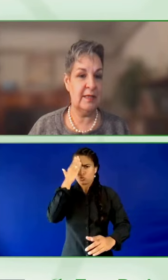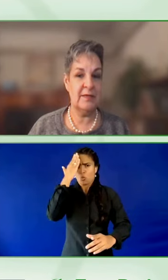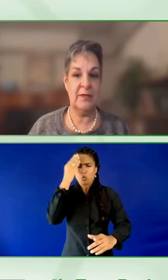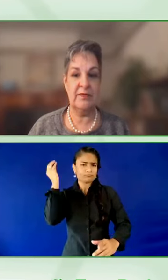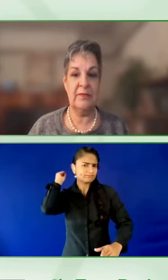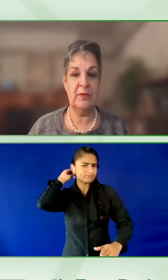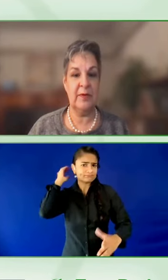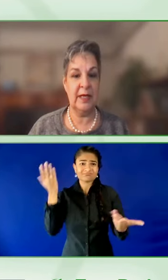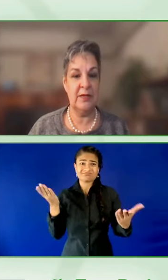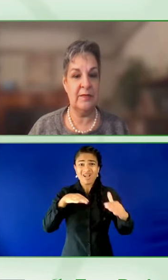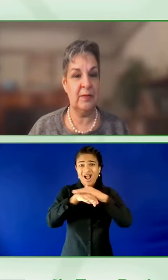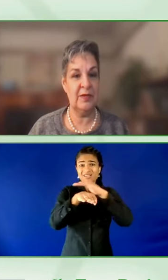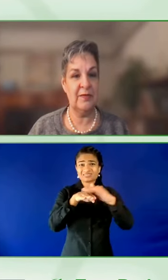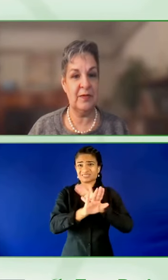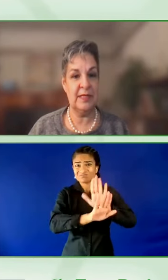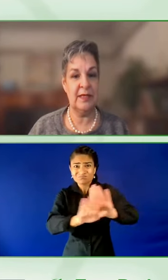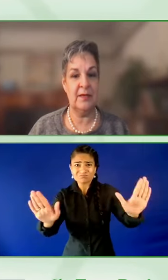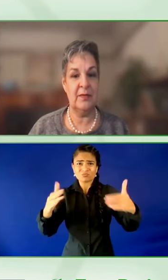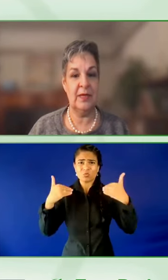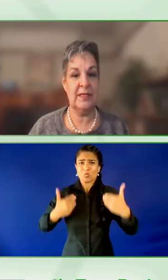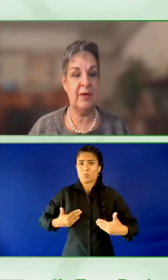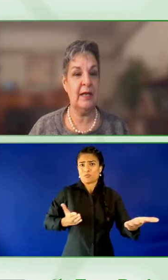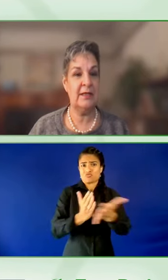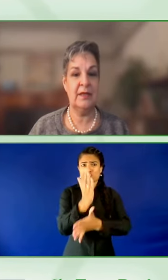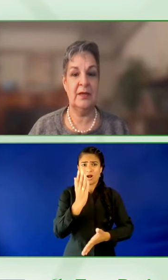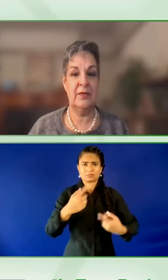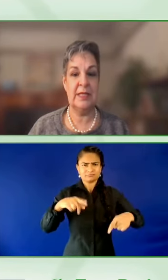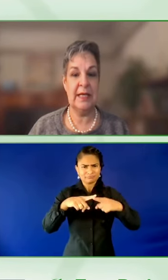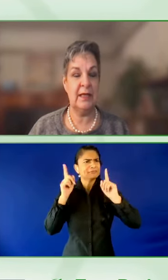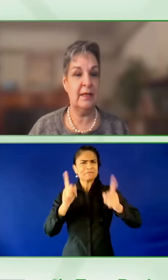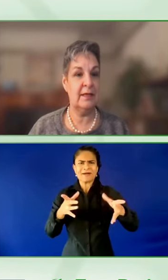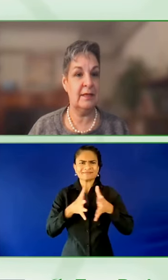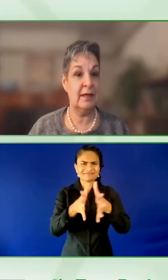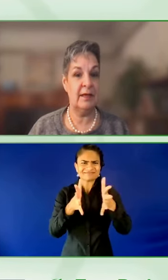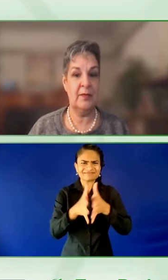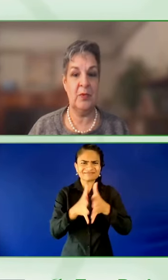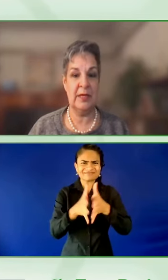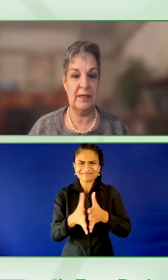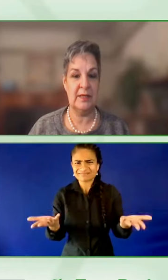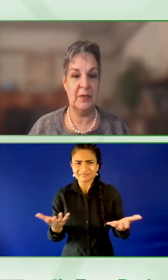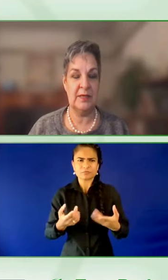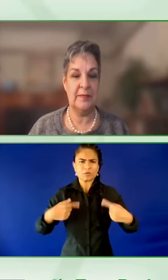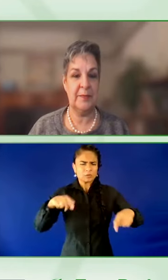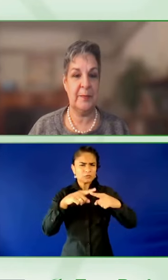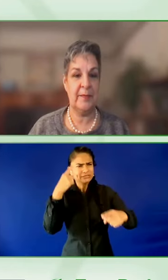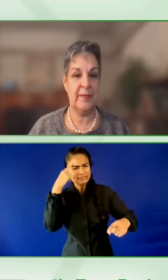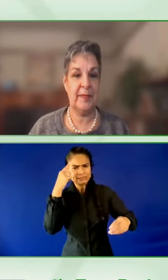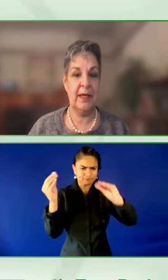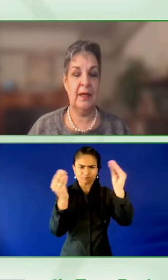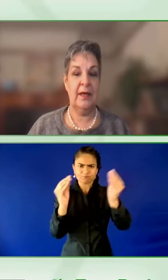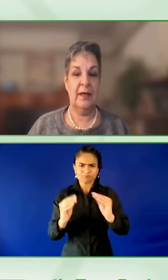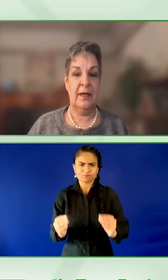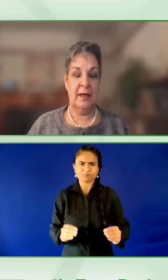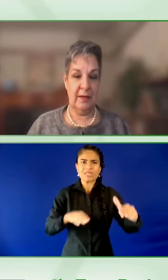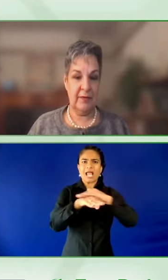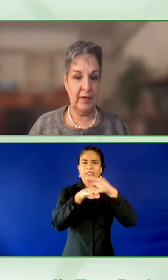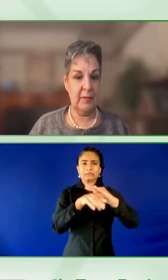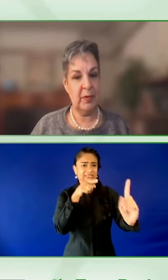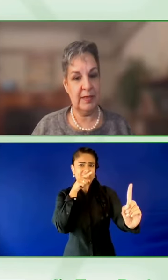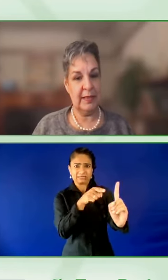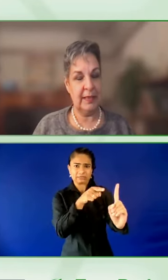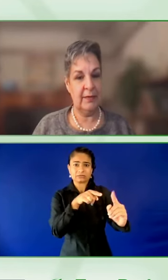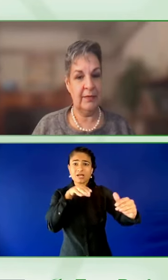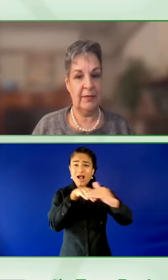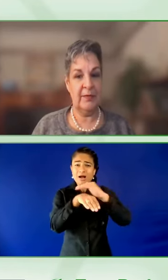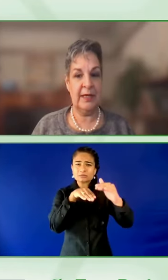experiences for the full range of human diversity, we attract, retain and delight more customers. And